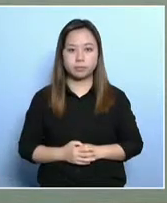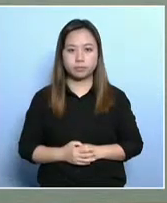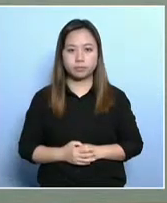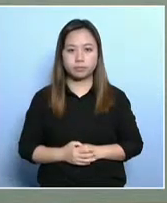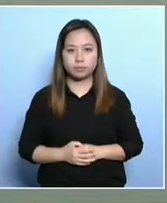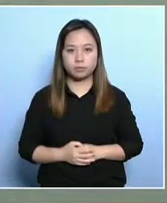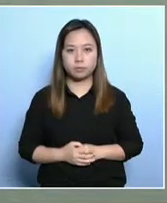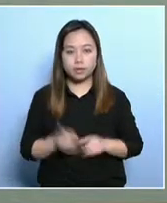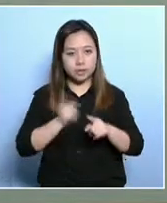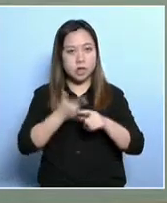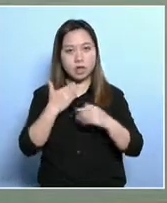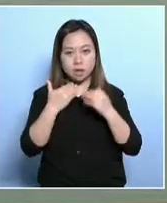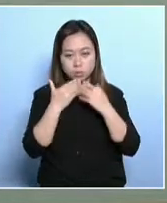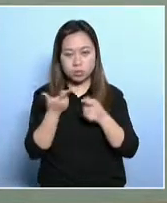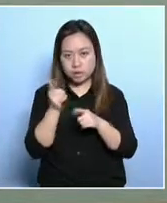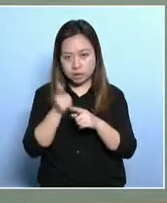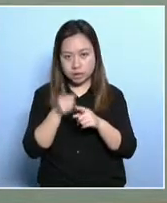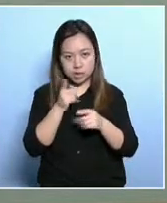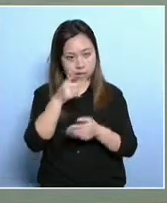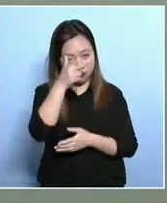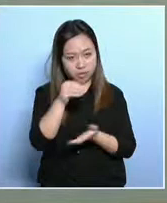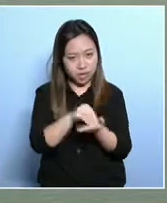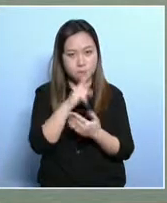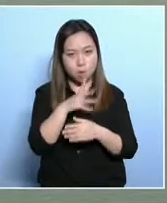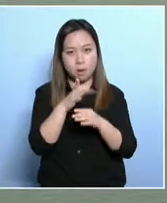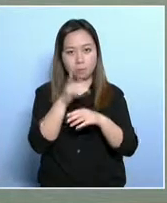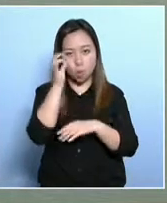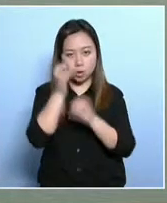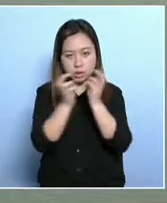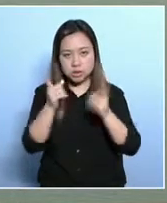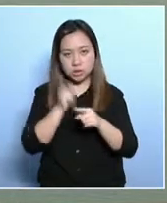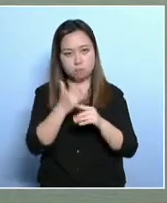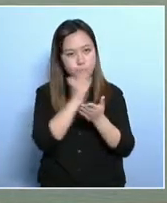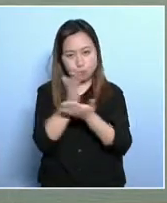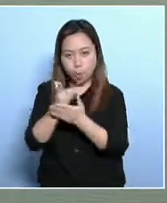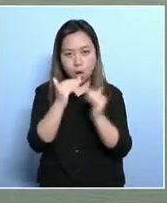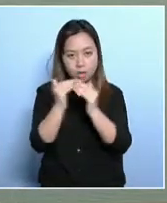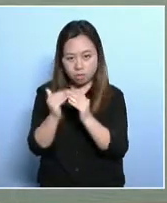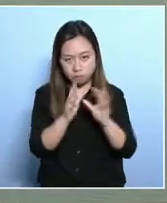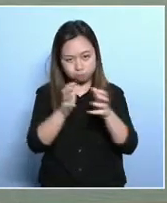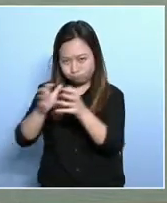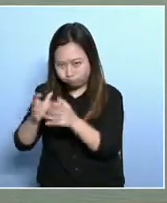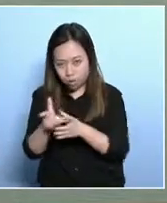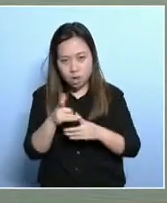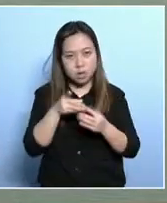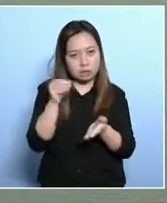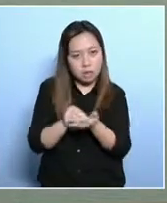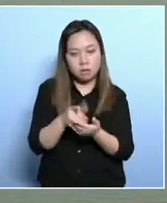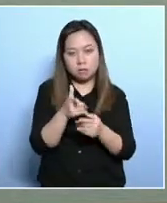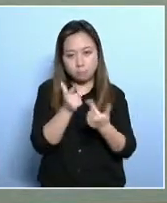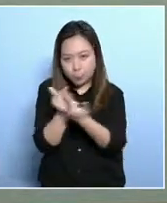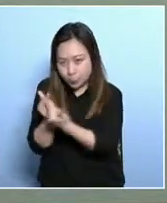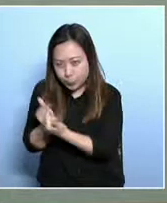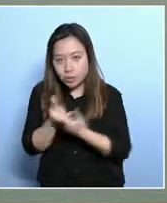Thank you. We hope the government should set up a